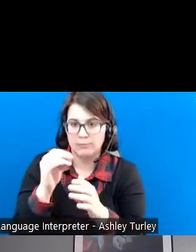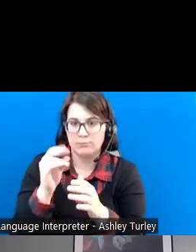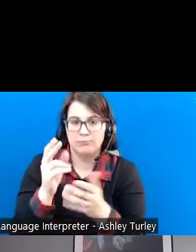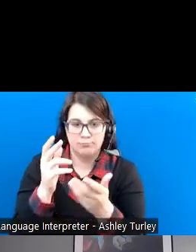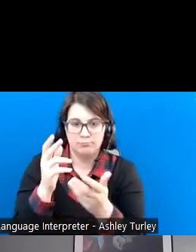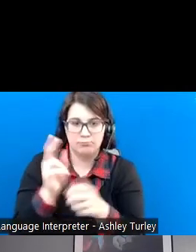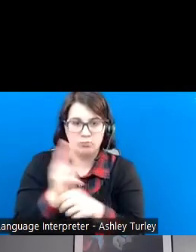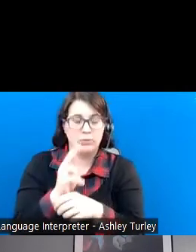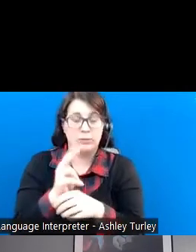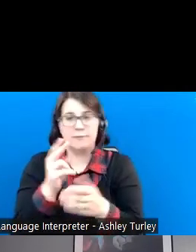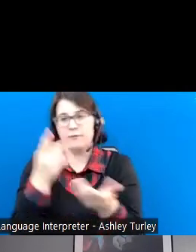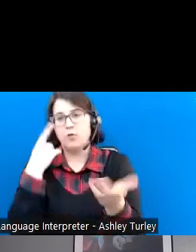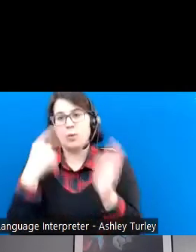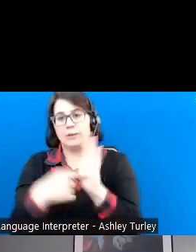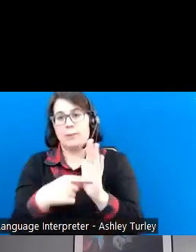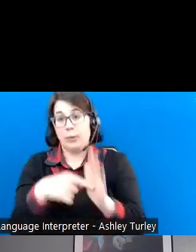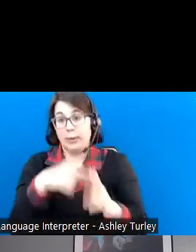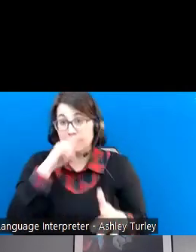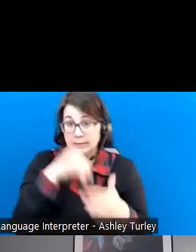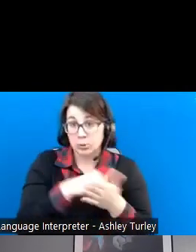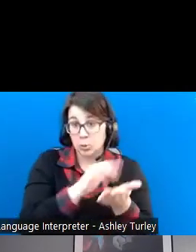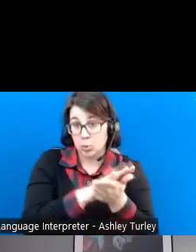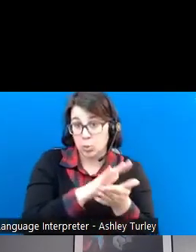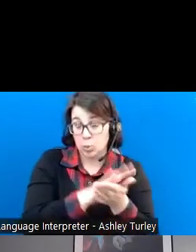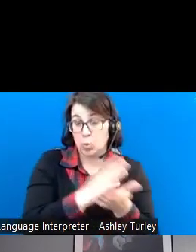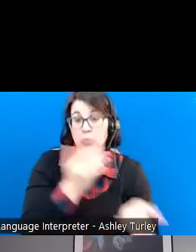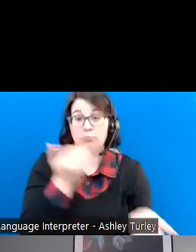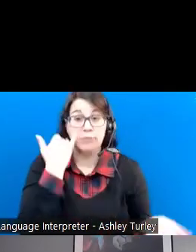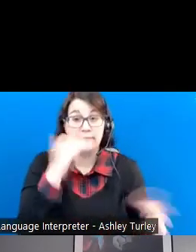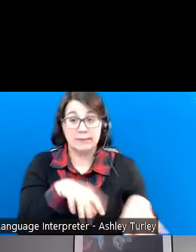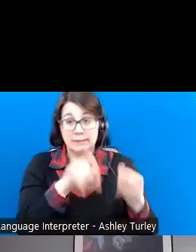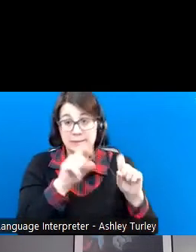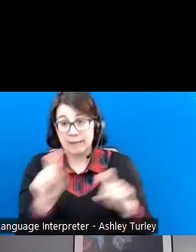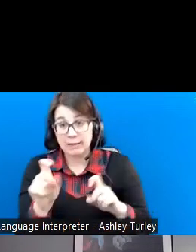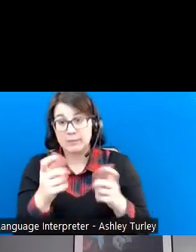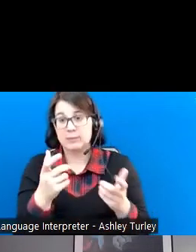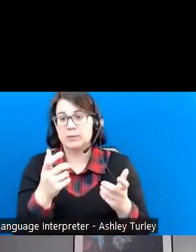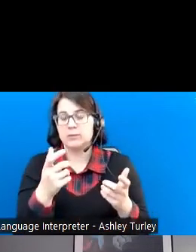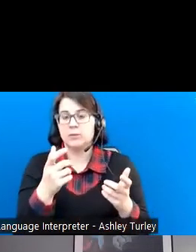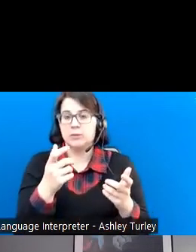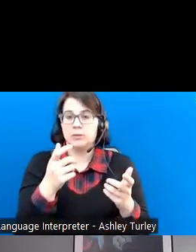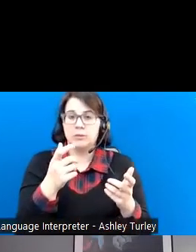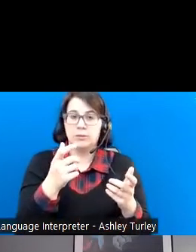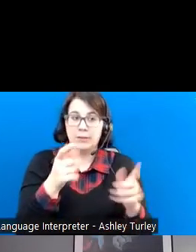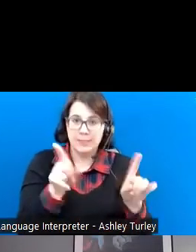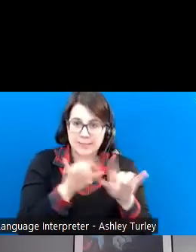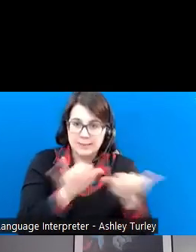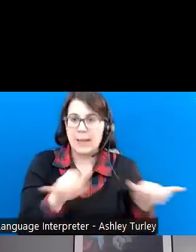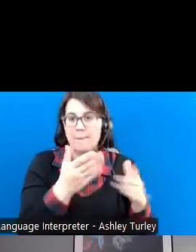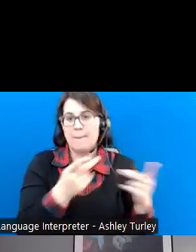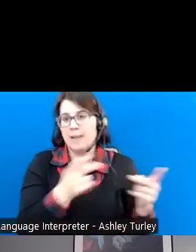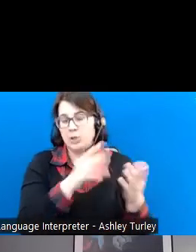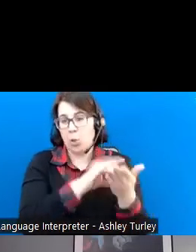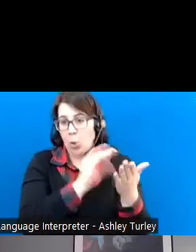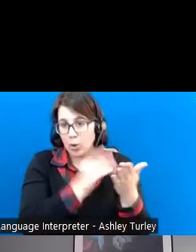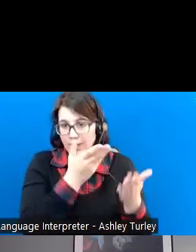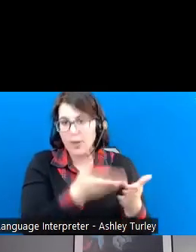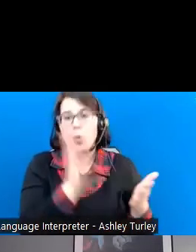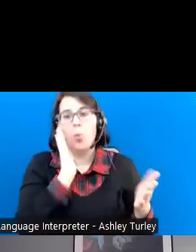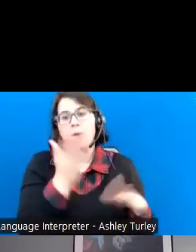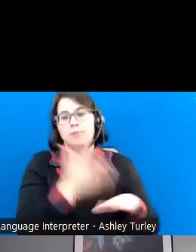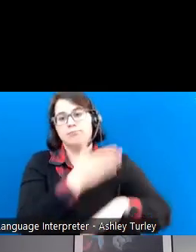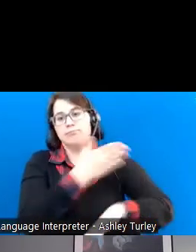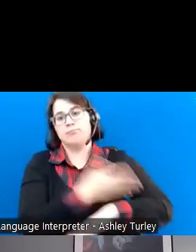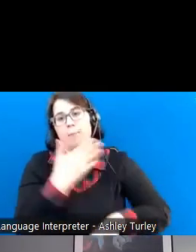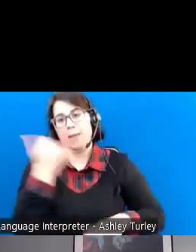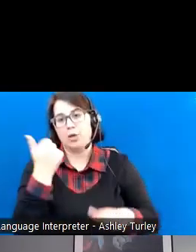if we're taking the tests and those types of things where we are learning those skills, they're going to perform better on those tests as well. So how